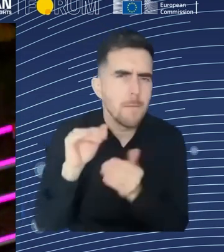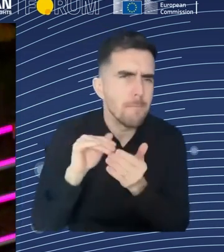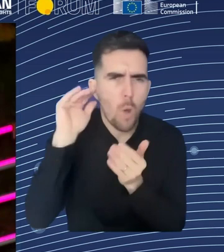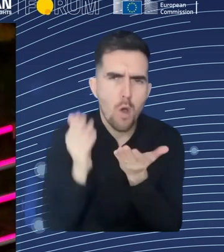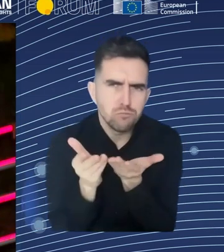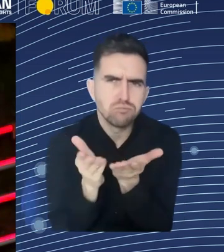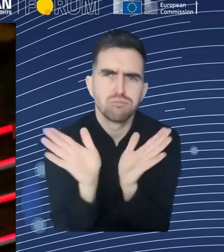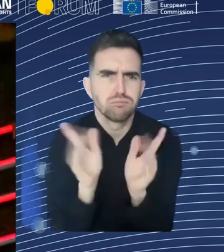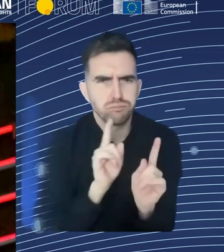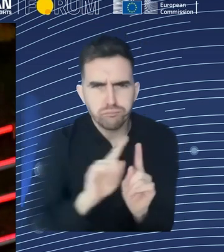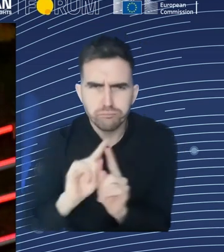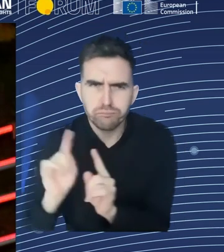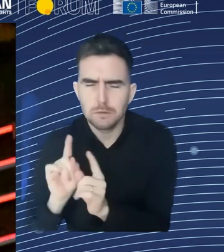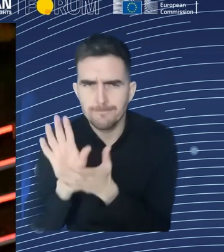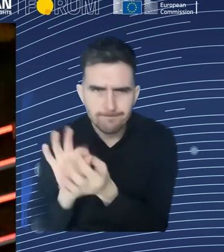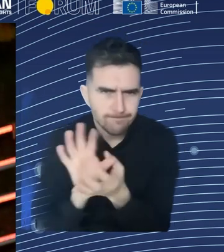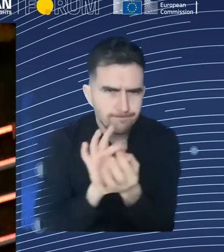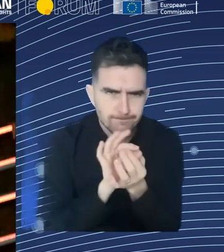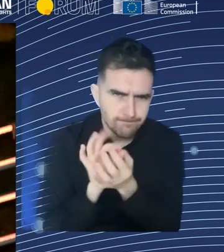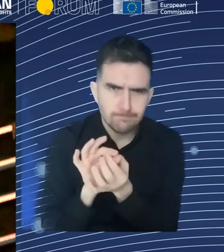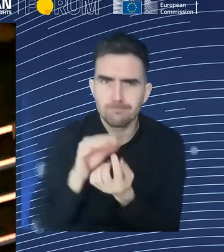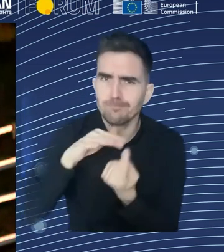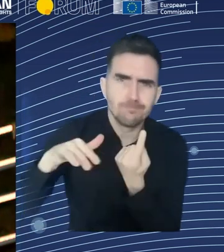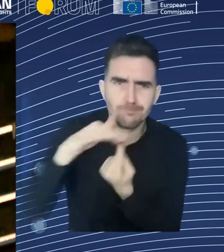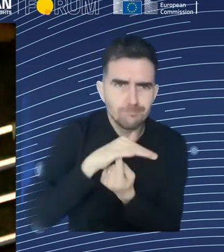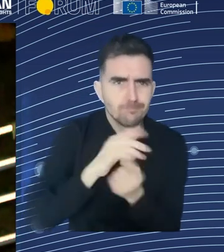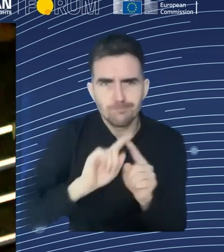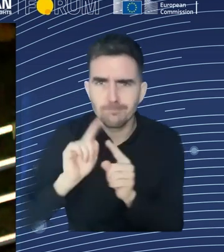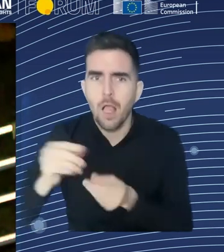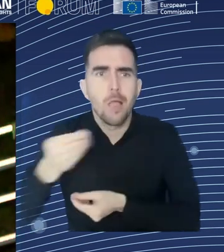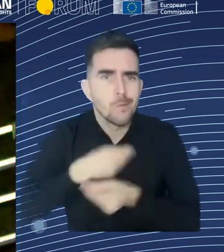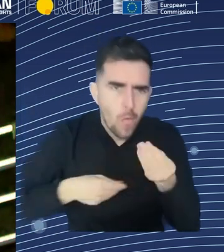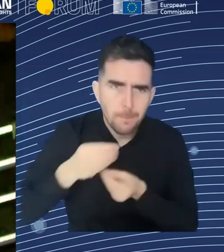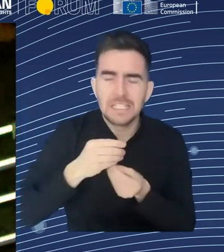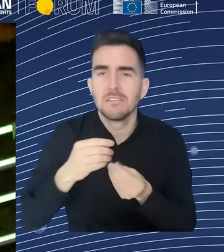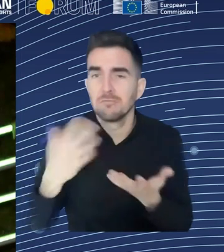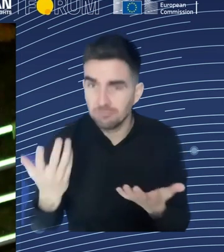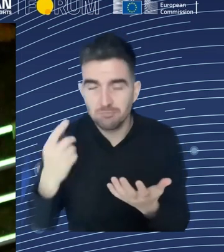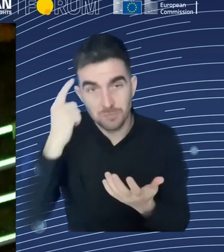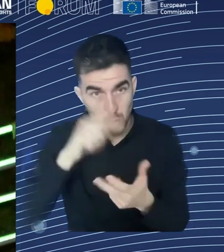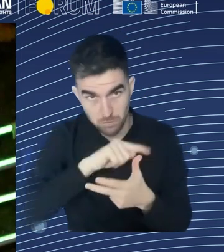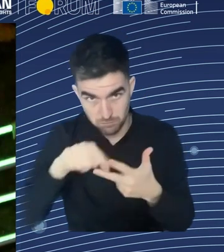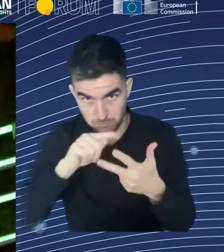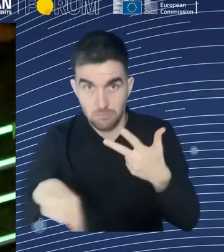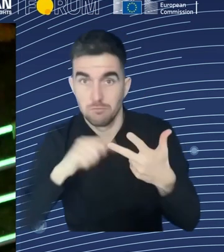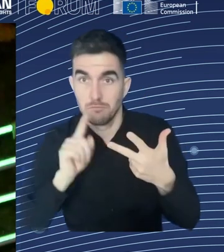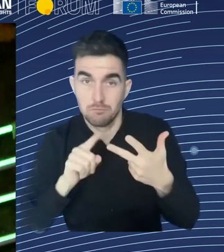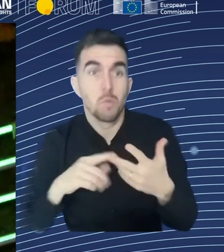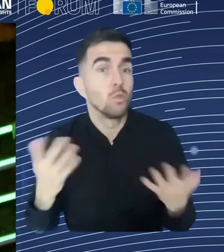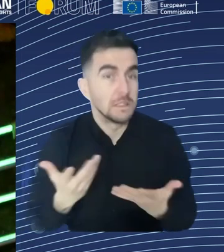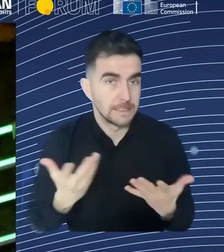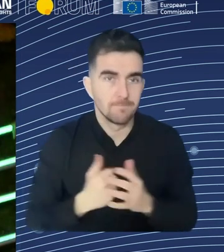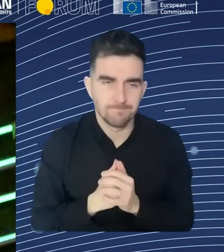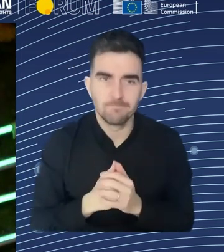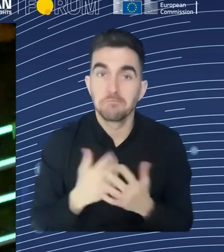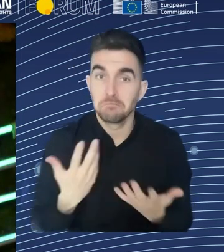one of the main reasons are to automate processes, which, of course, you know, for the workforce sounds like a risk.